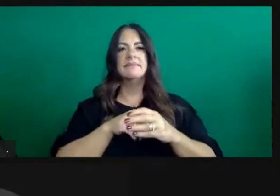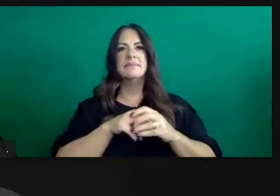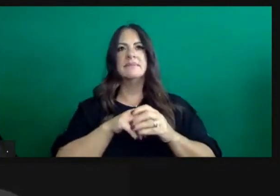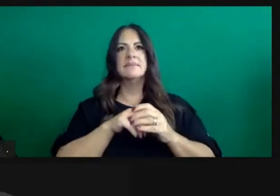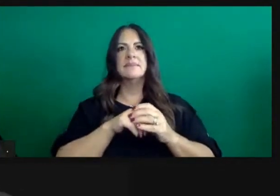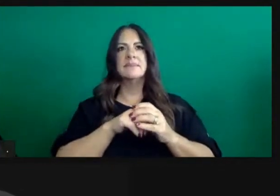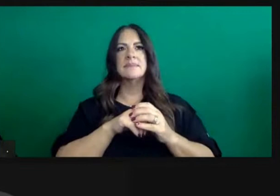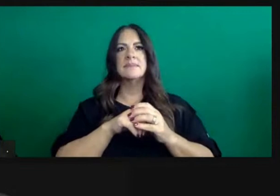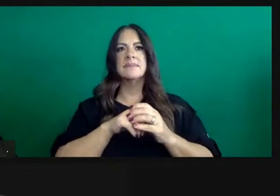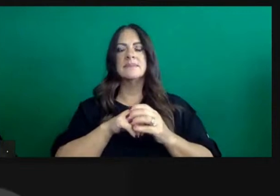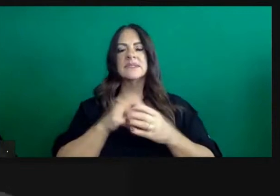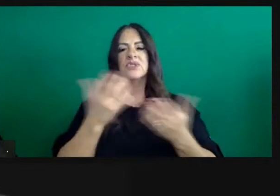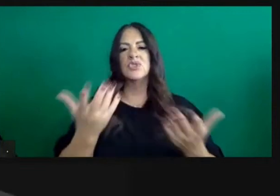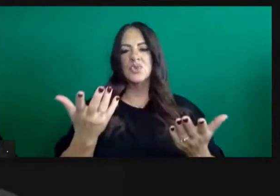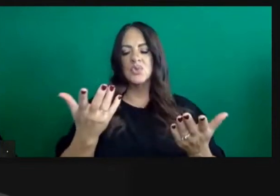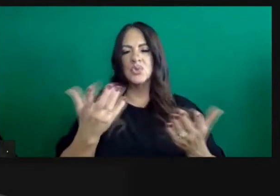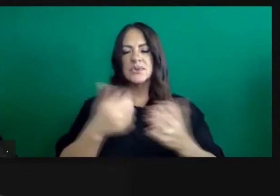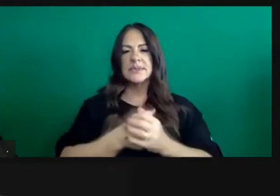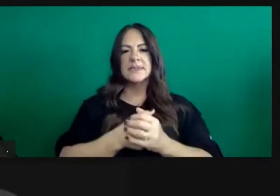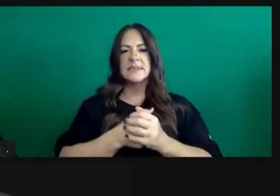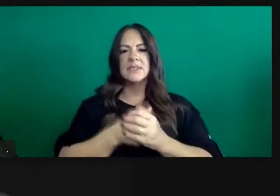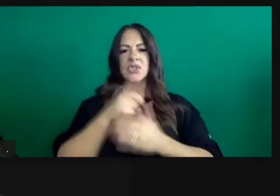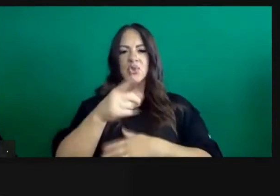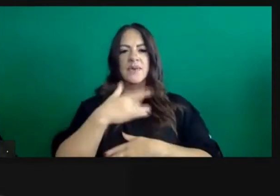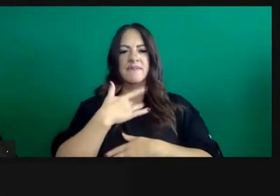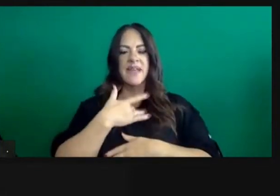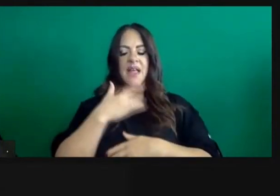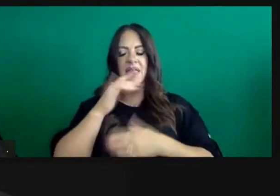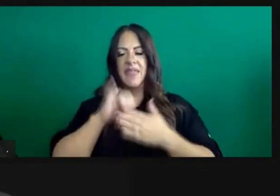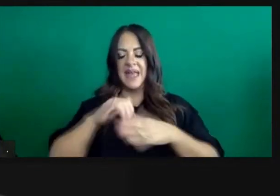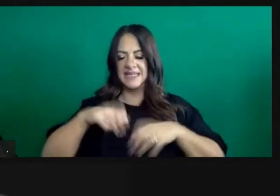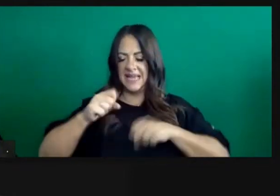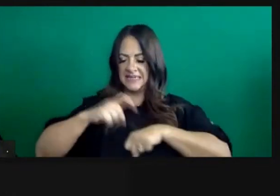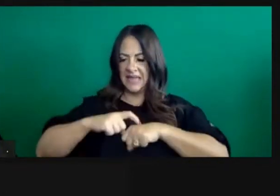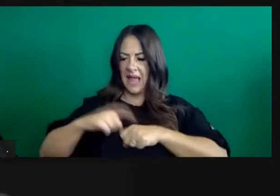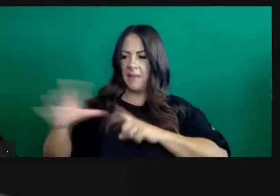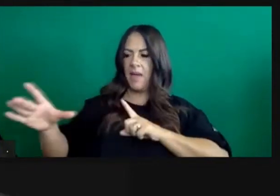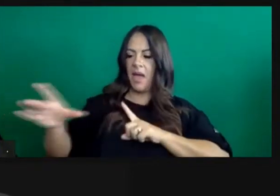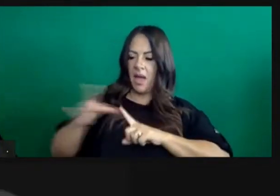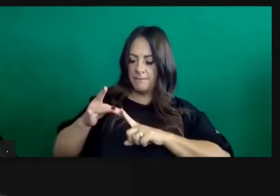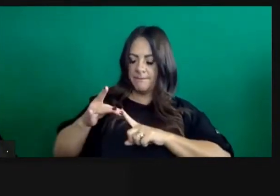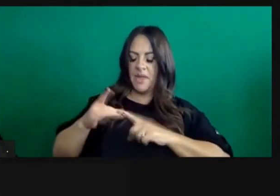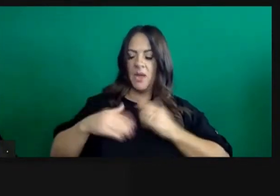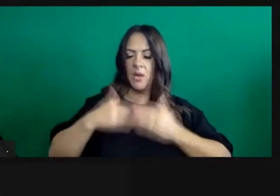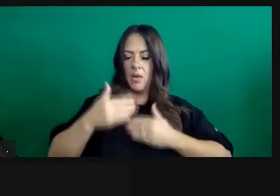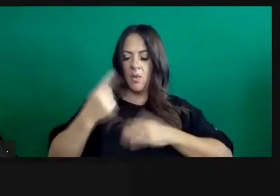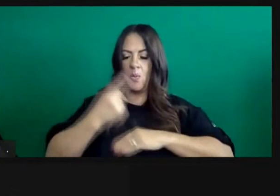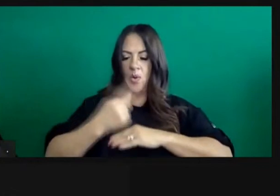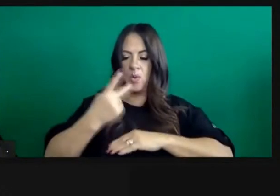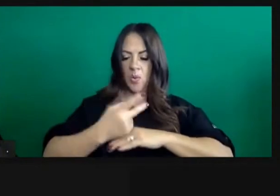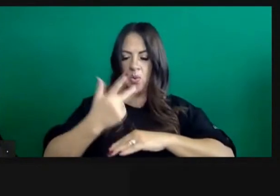level of the general presence of viruses in community that's that's the bigger fish?